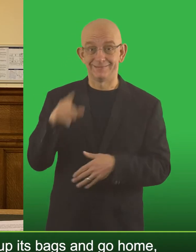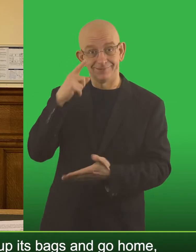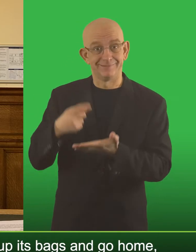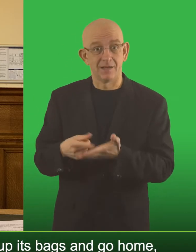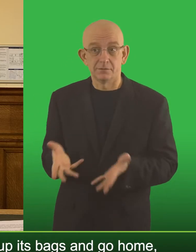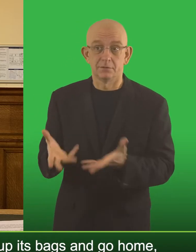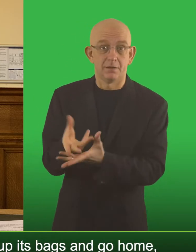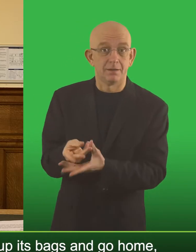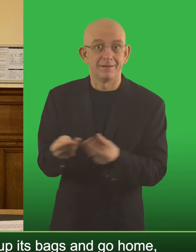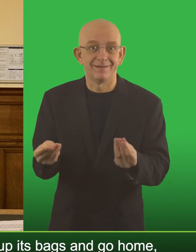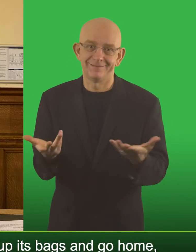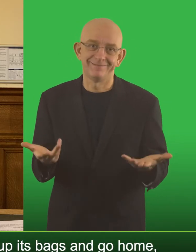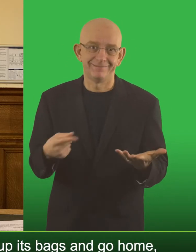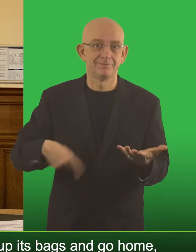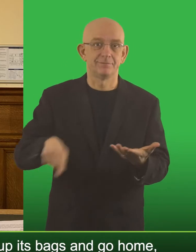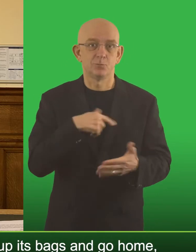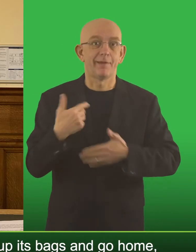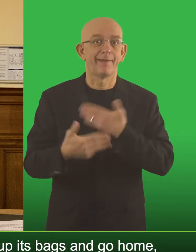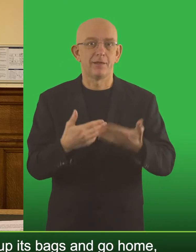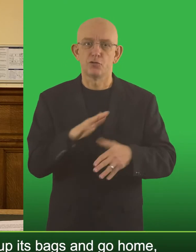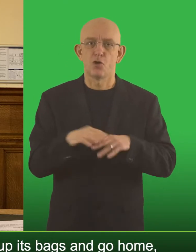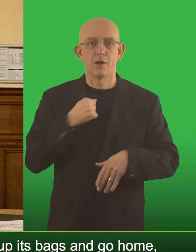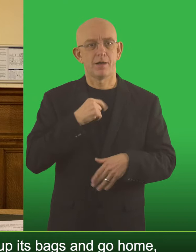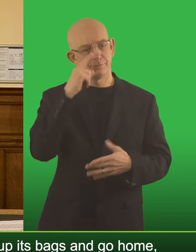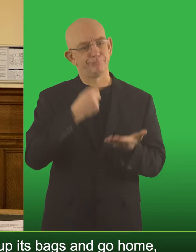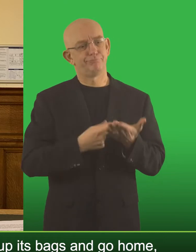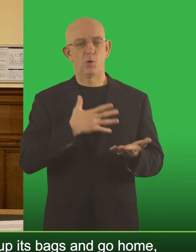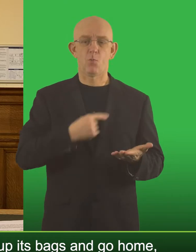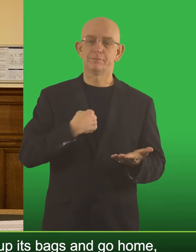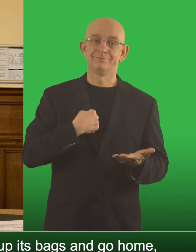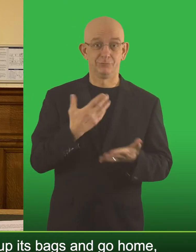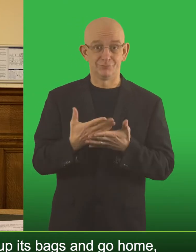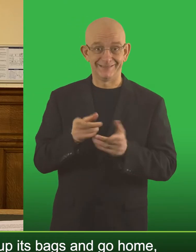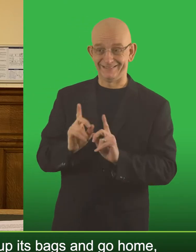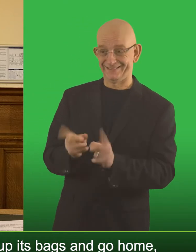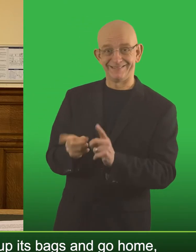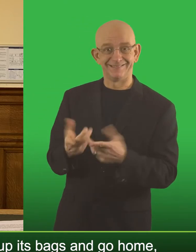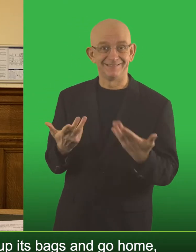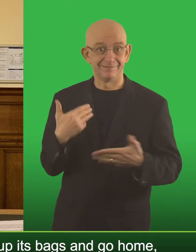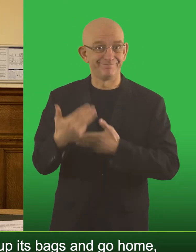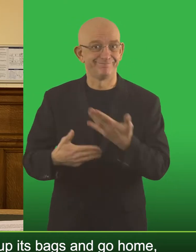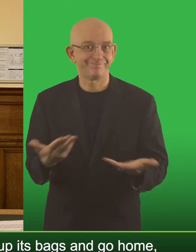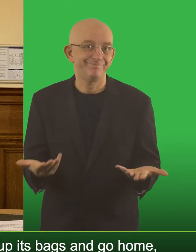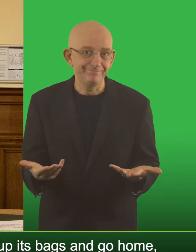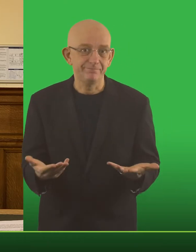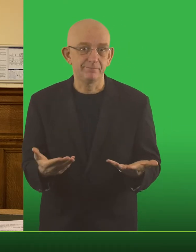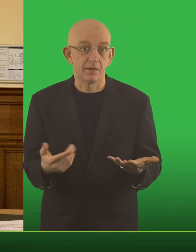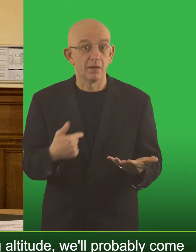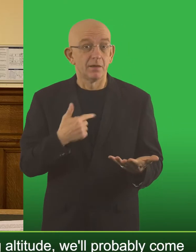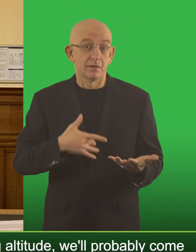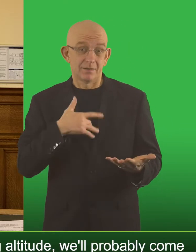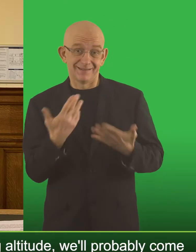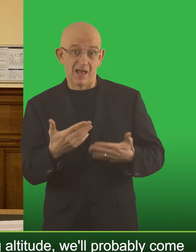virus decides when it's going to pack up its bags and go home, not an artificially imposed end point. So we're not near the end game.